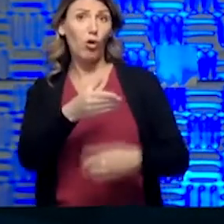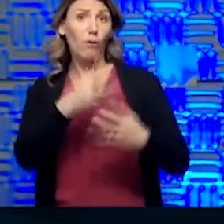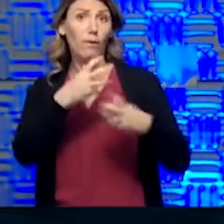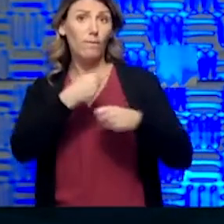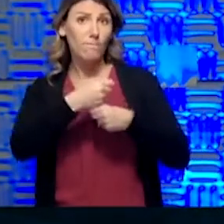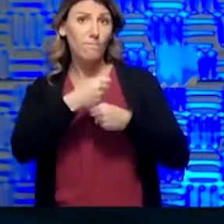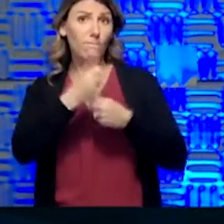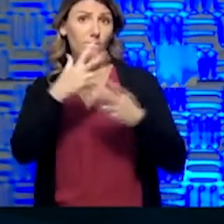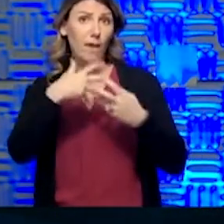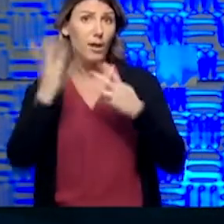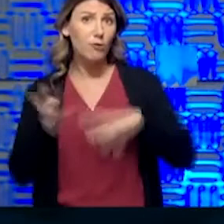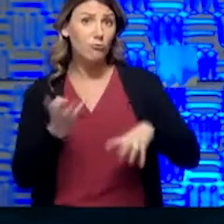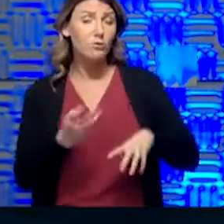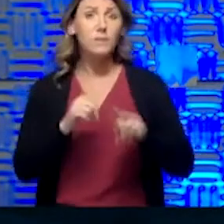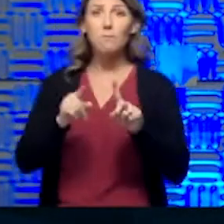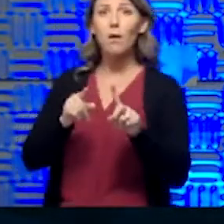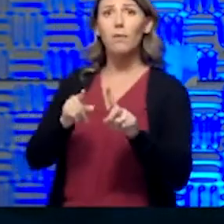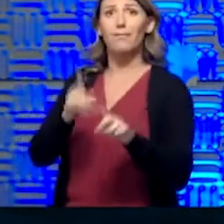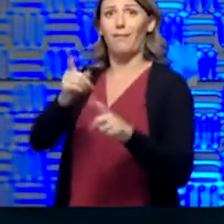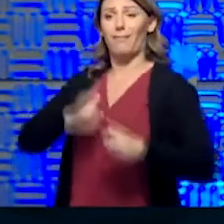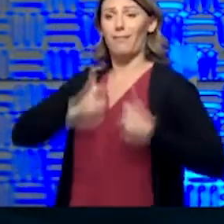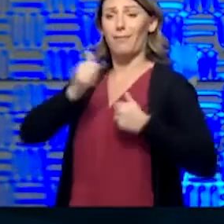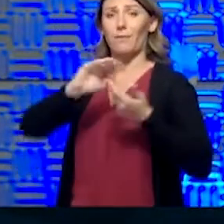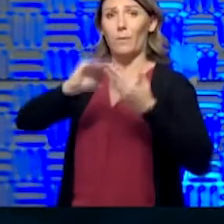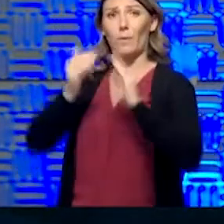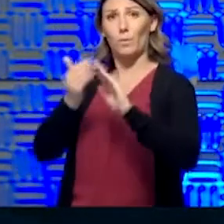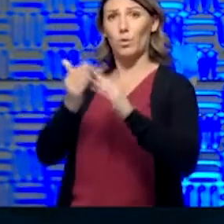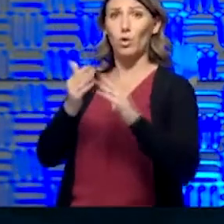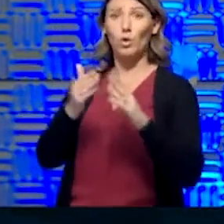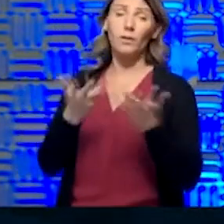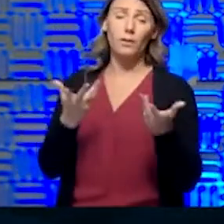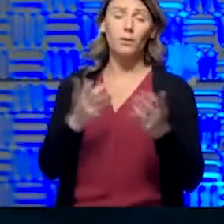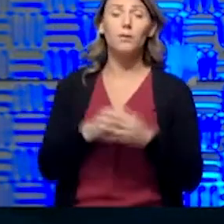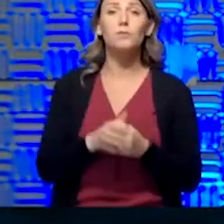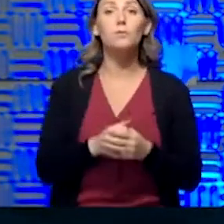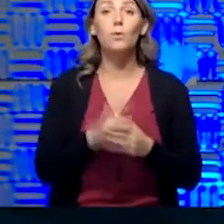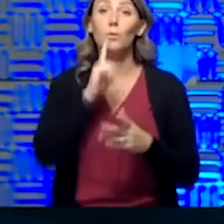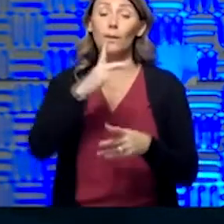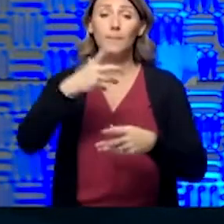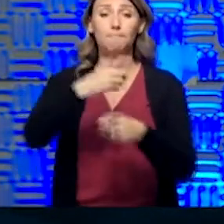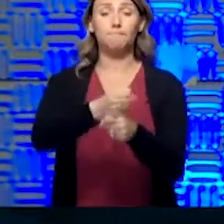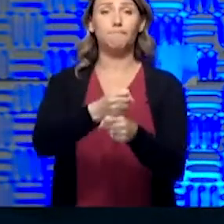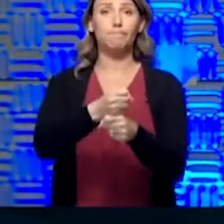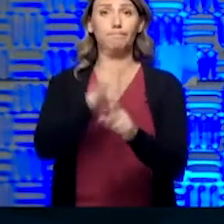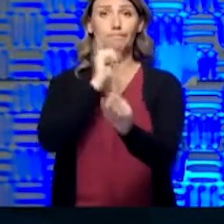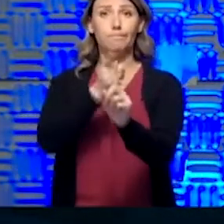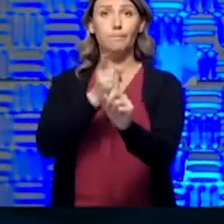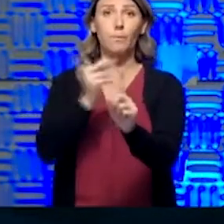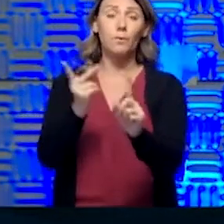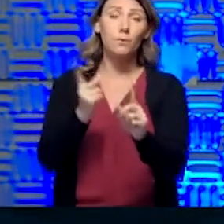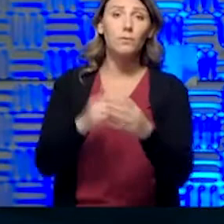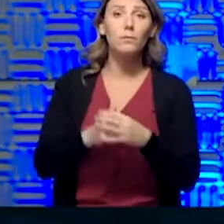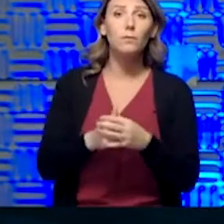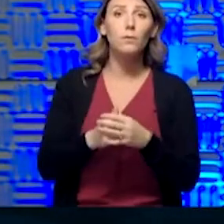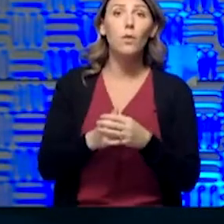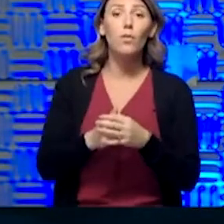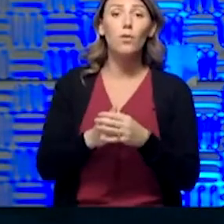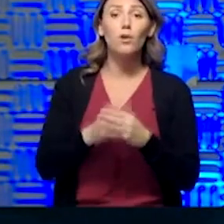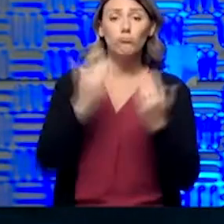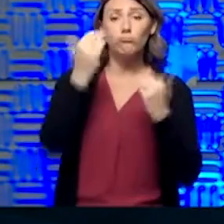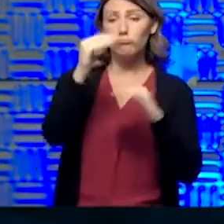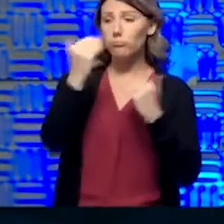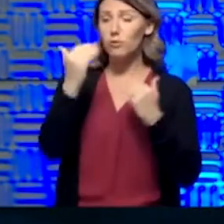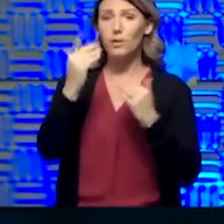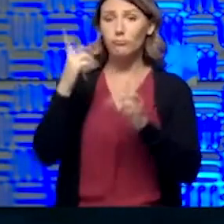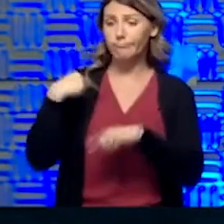a community issue as well, as you would expect. So in summary, I think that the various pinch points and constrictions we've had along